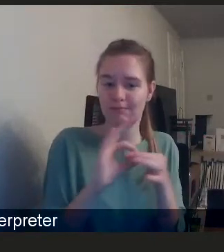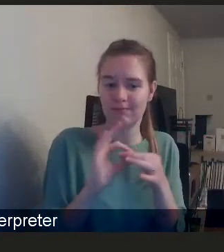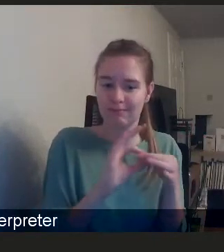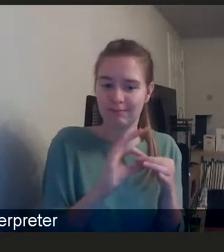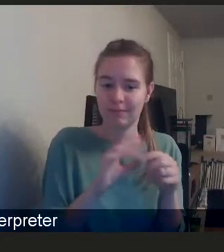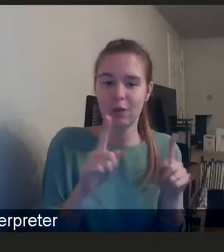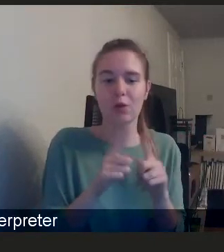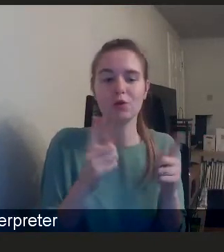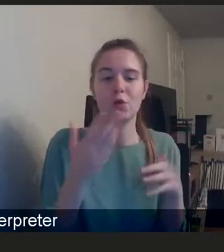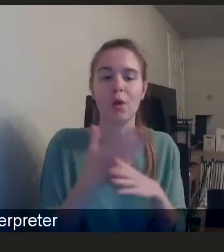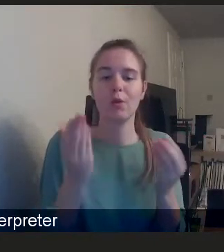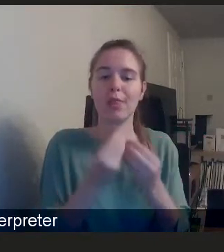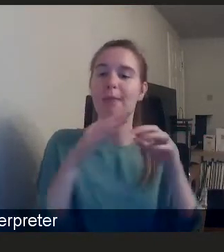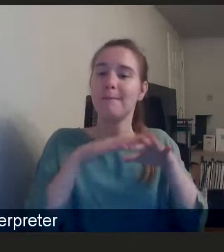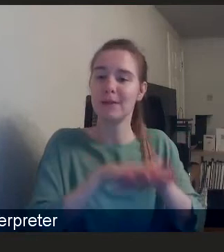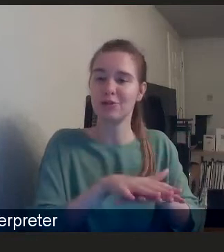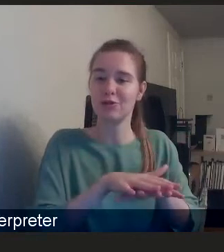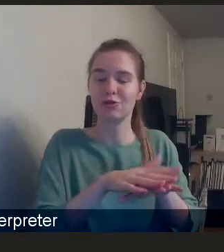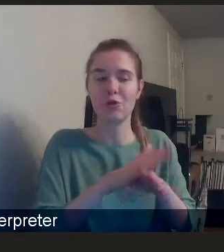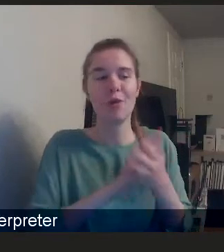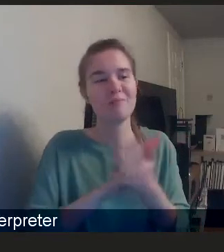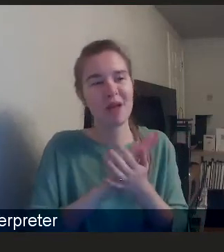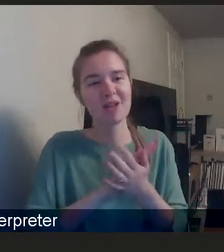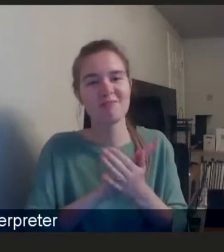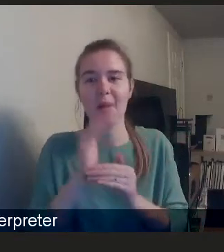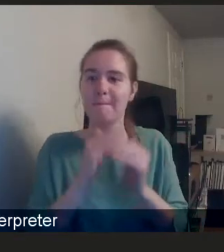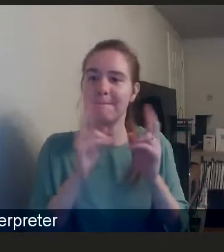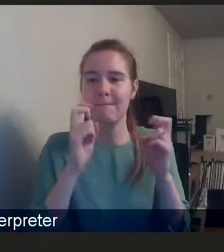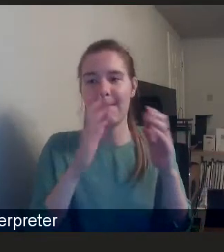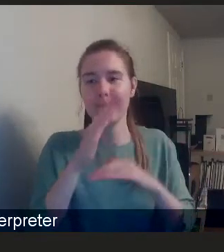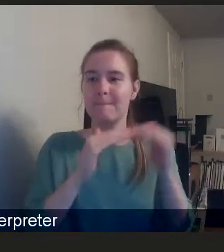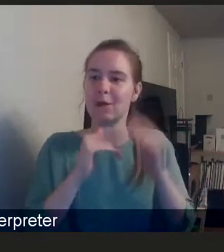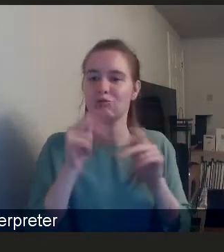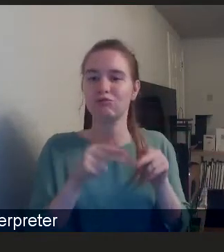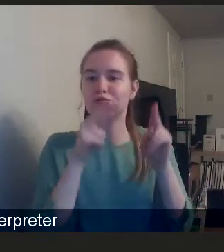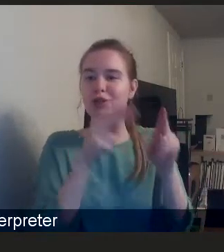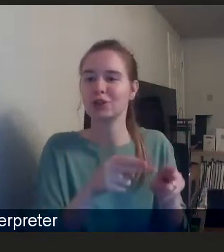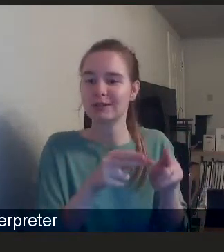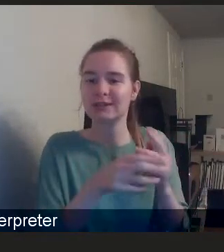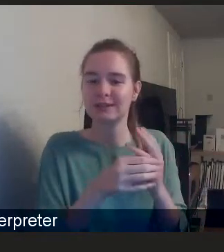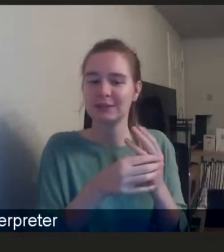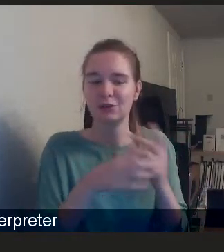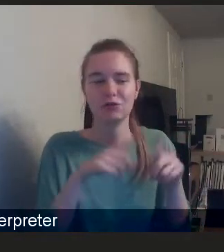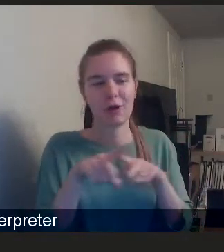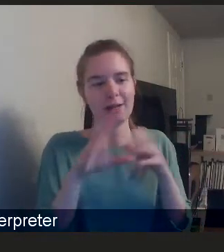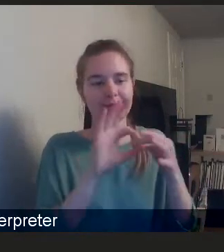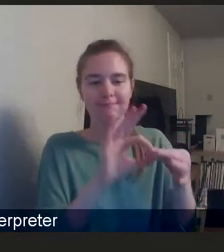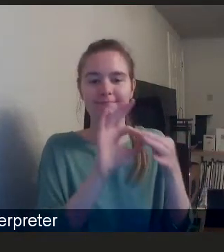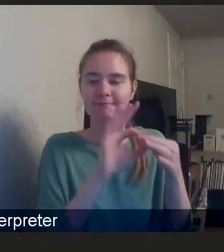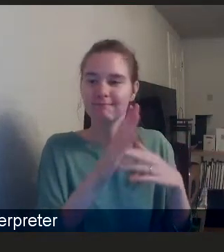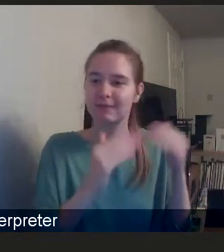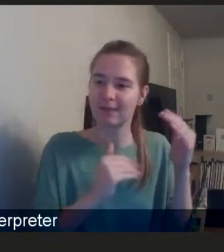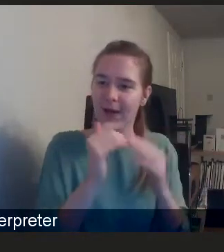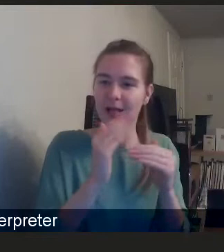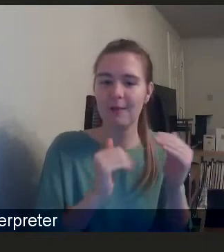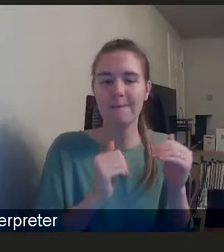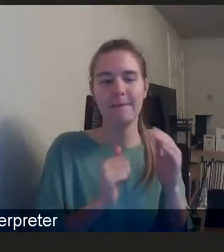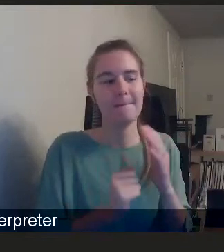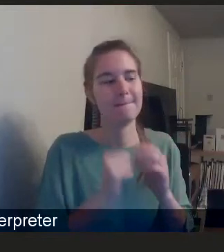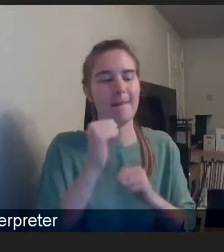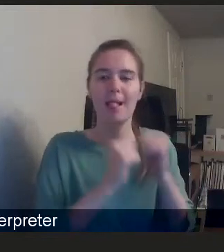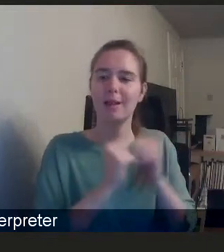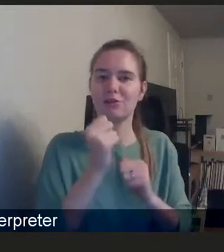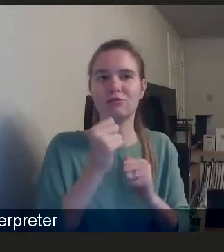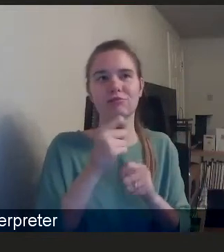to effectively build bridges and to be able to kind of develop and build services and support that